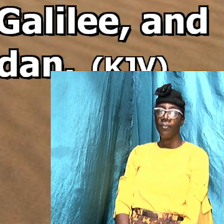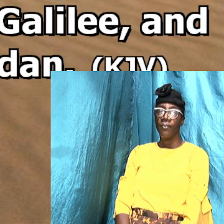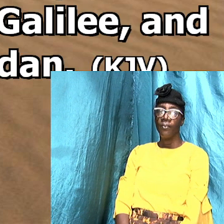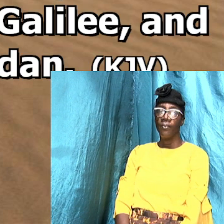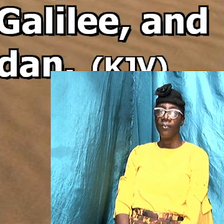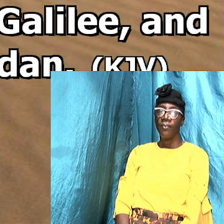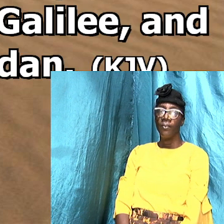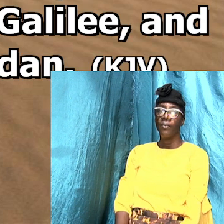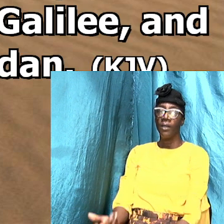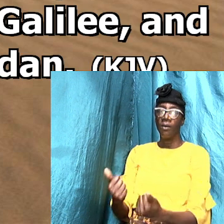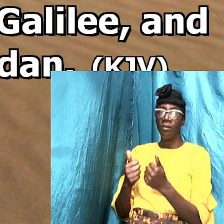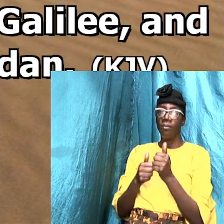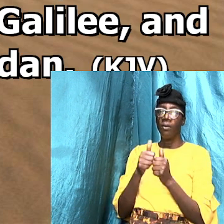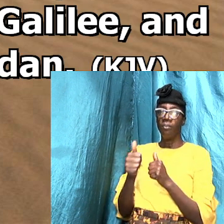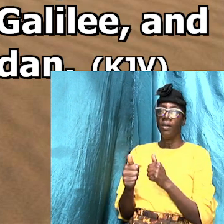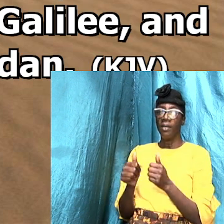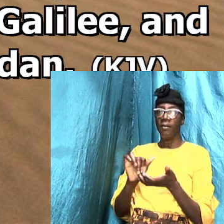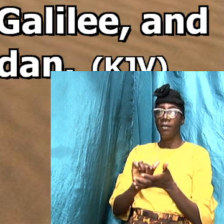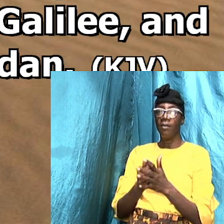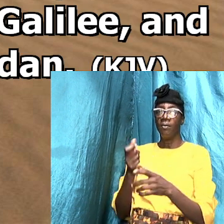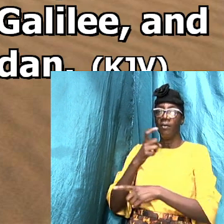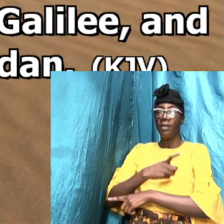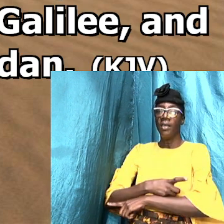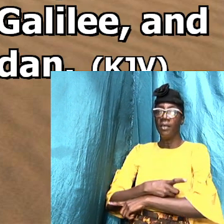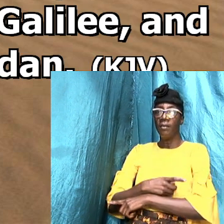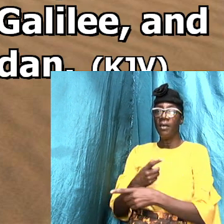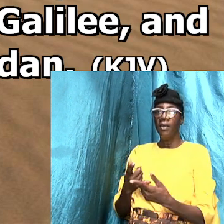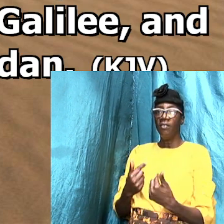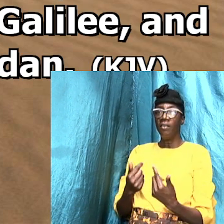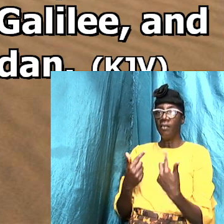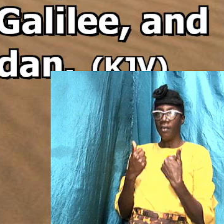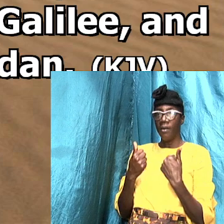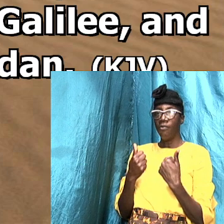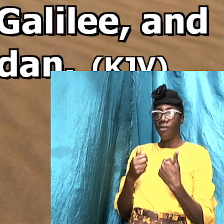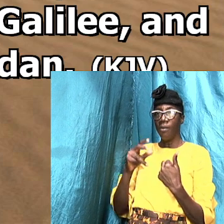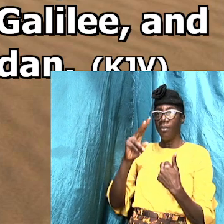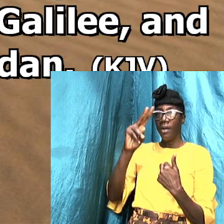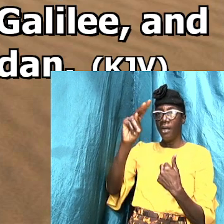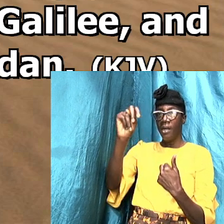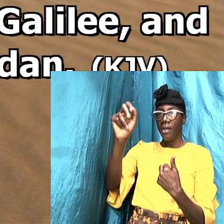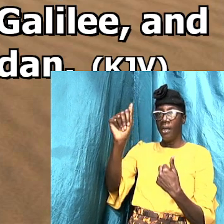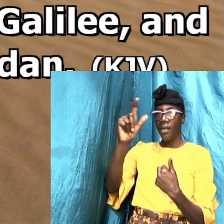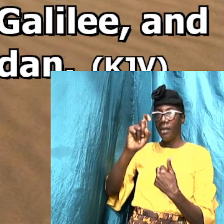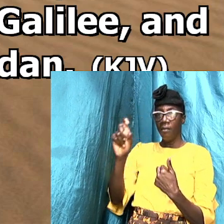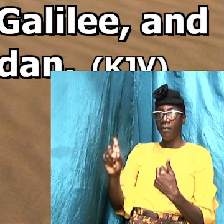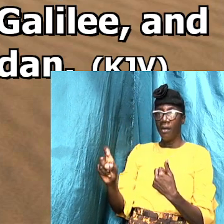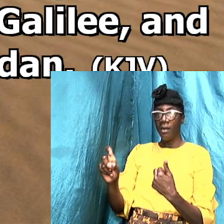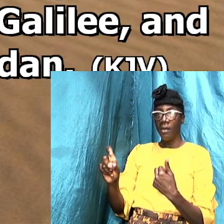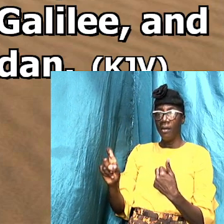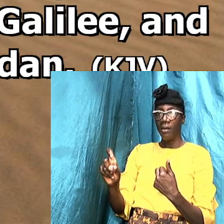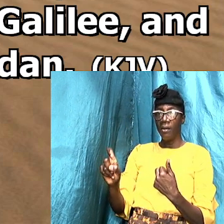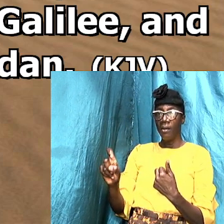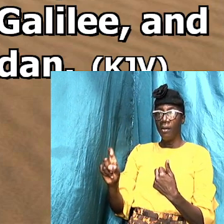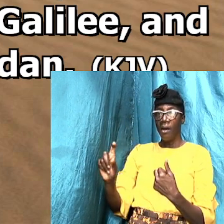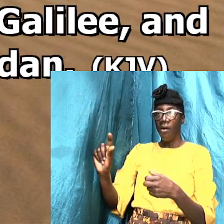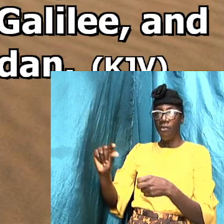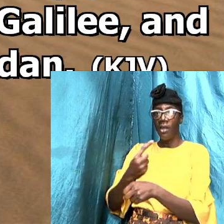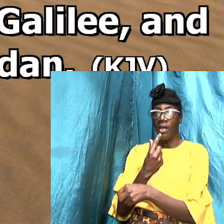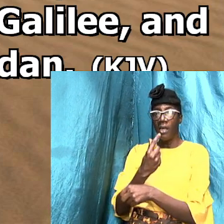and it came to pass in those days that Jesus came from Nazareth of Galilee